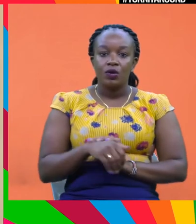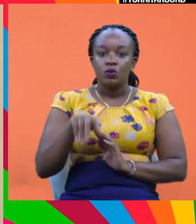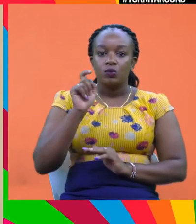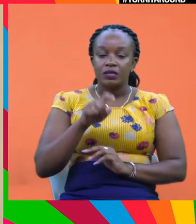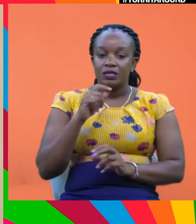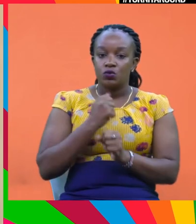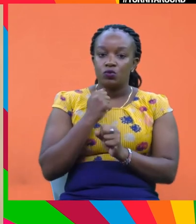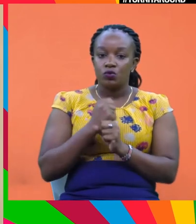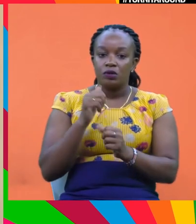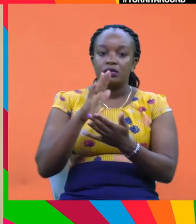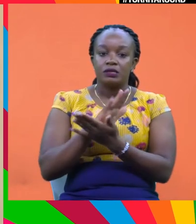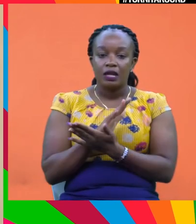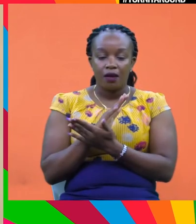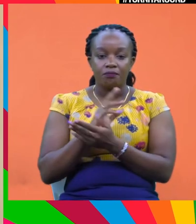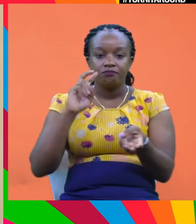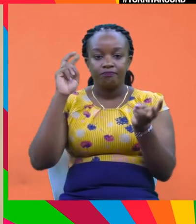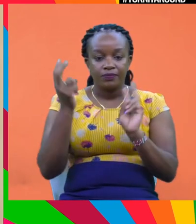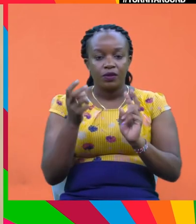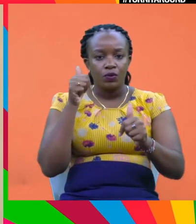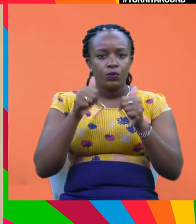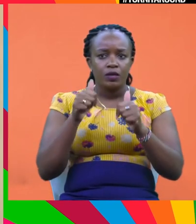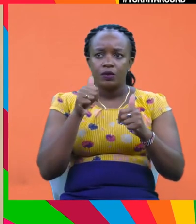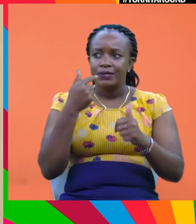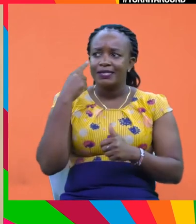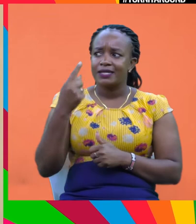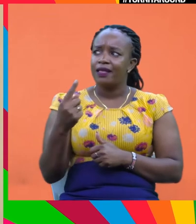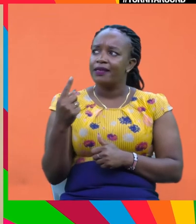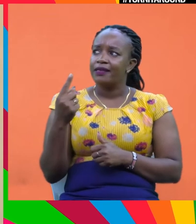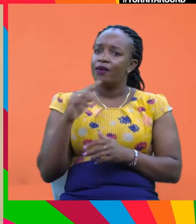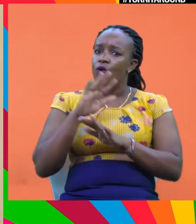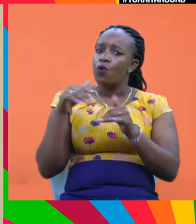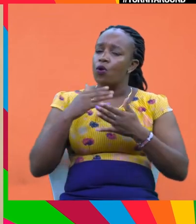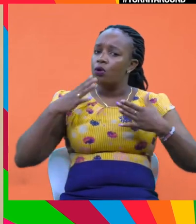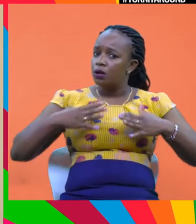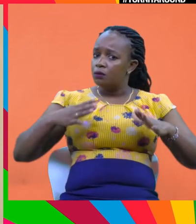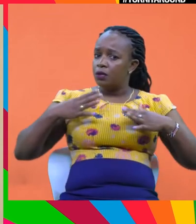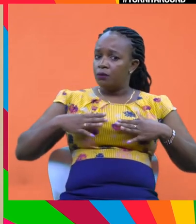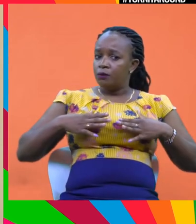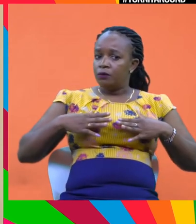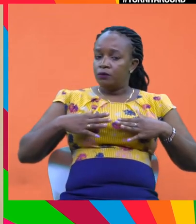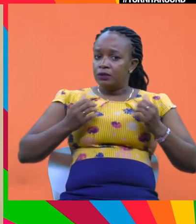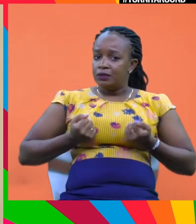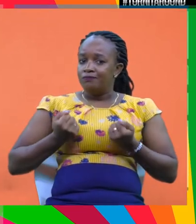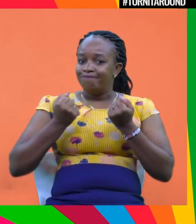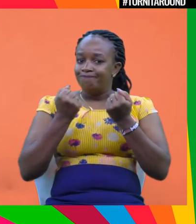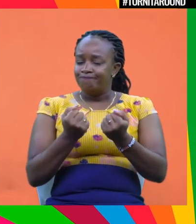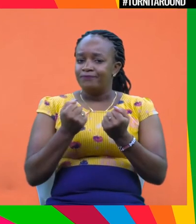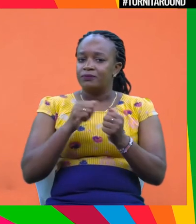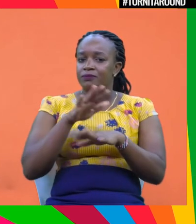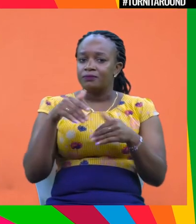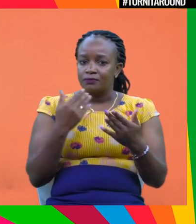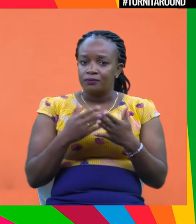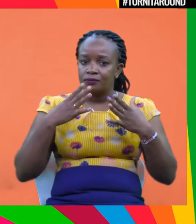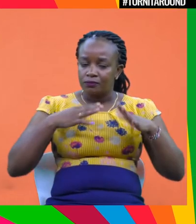carbon emissions, right? But let's say if everybody in the world is driving an EV, everybody goes